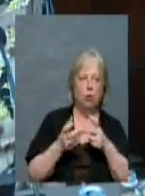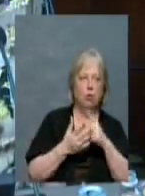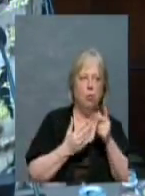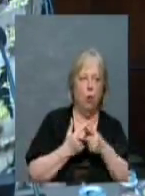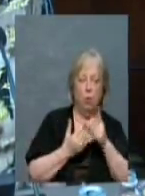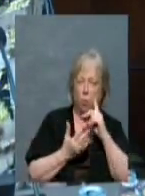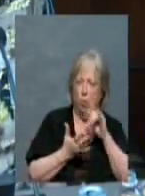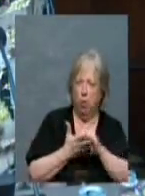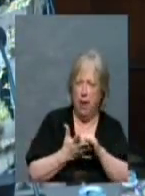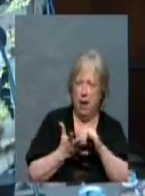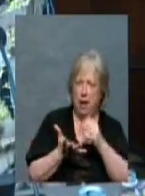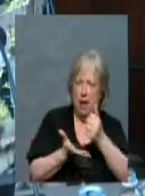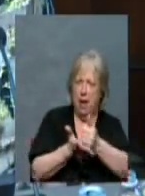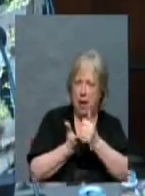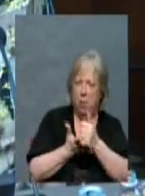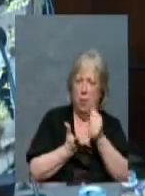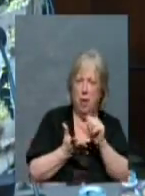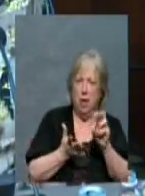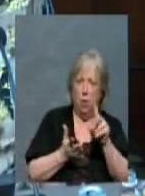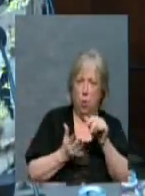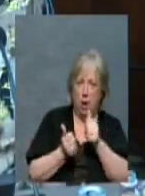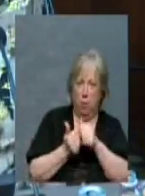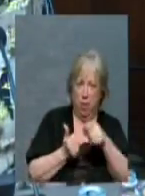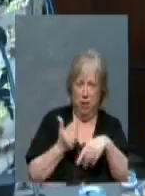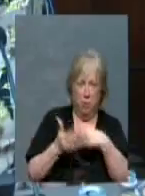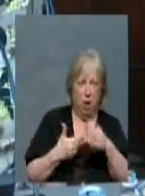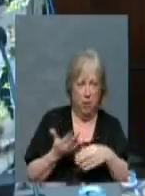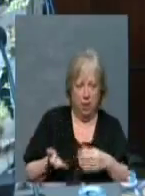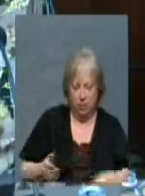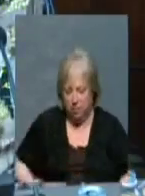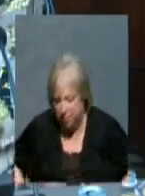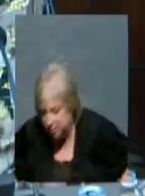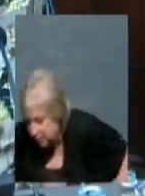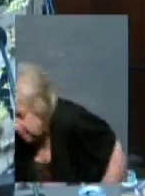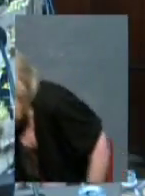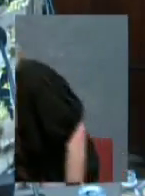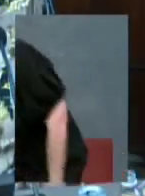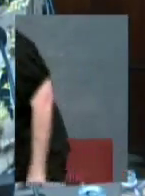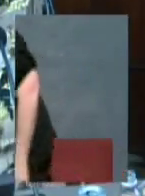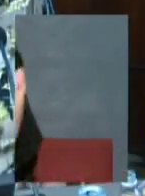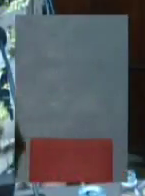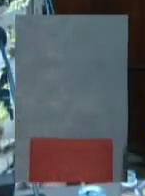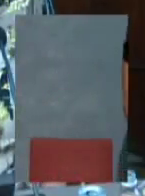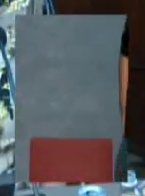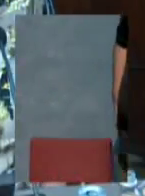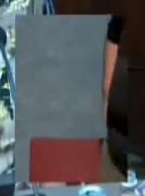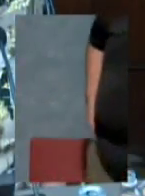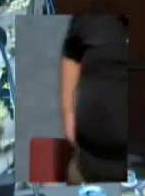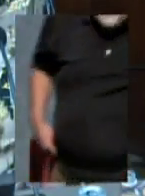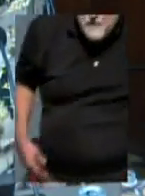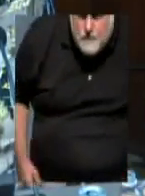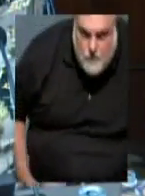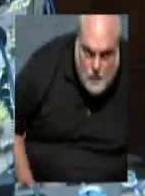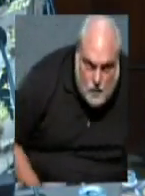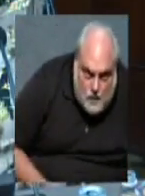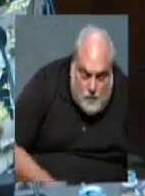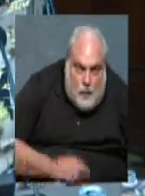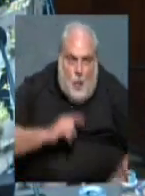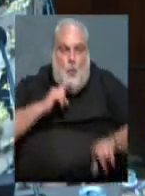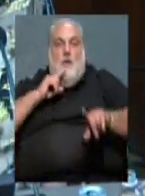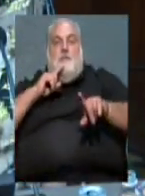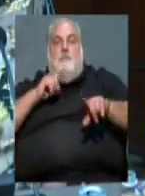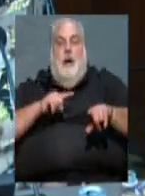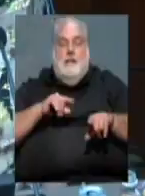in any way in this process? It will. This is the program that focuses on foreclosed